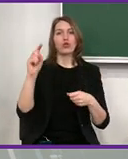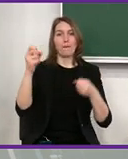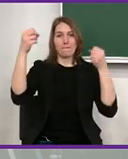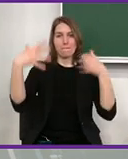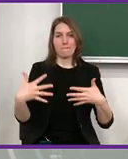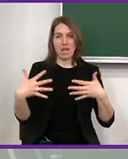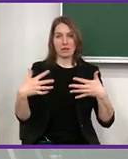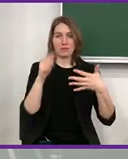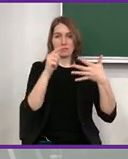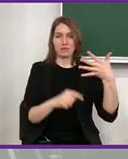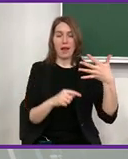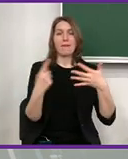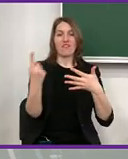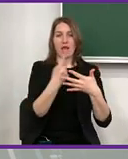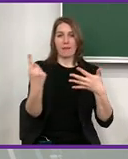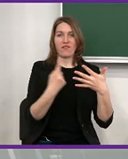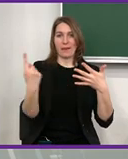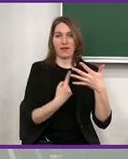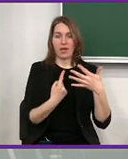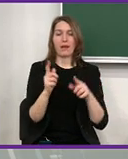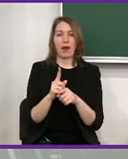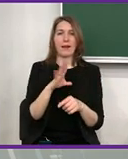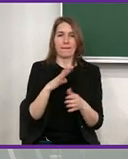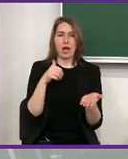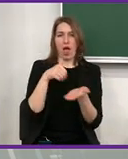information.